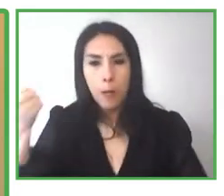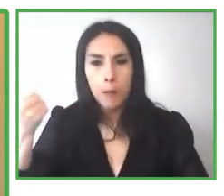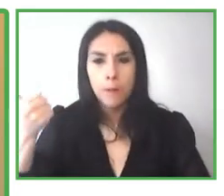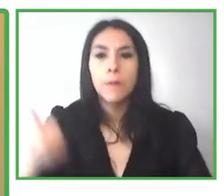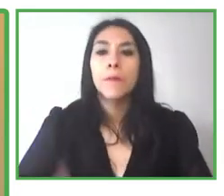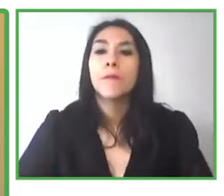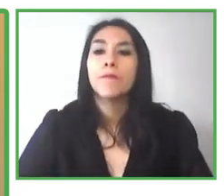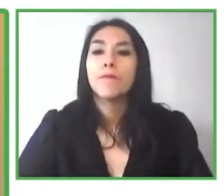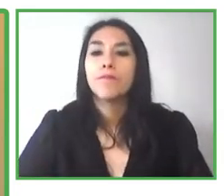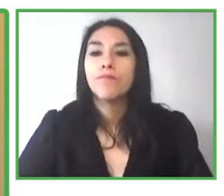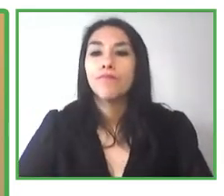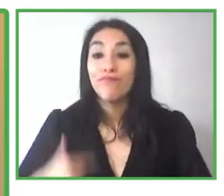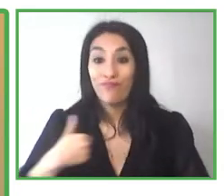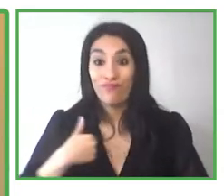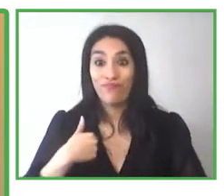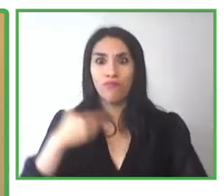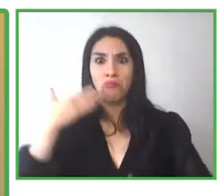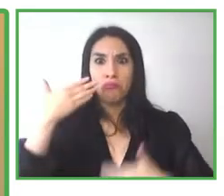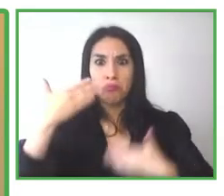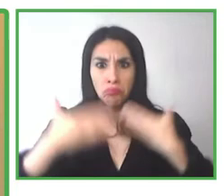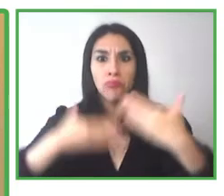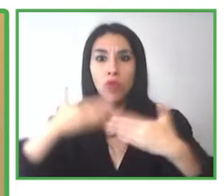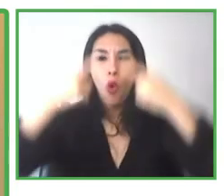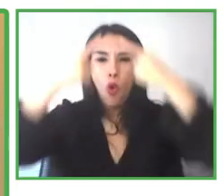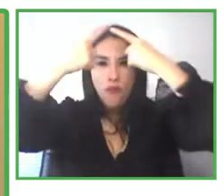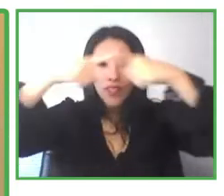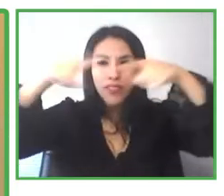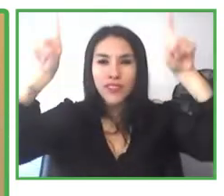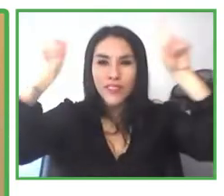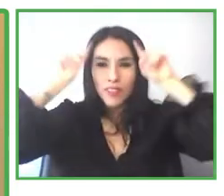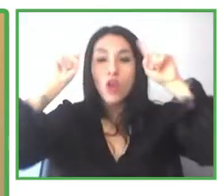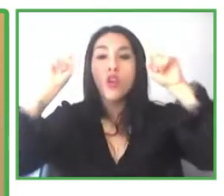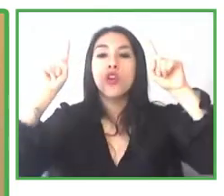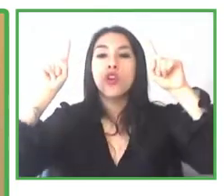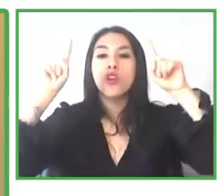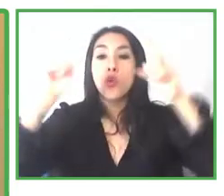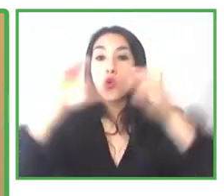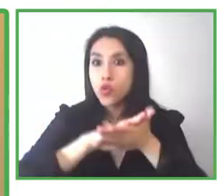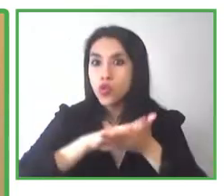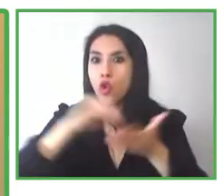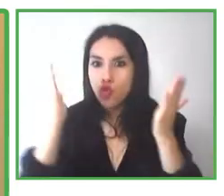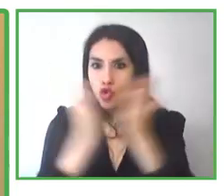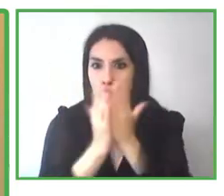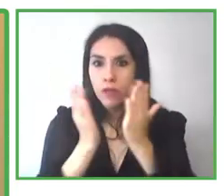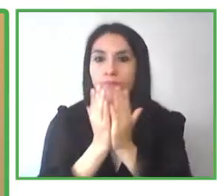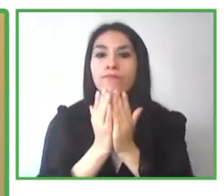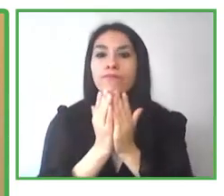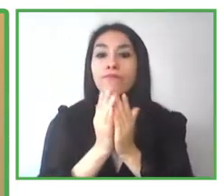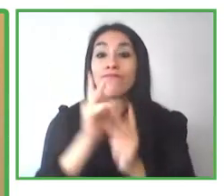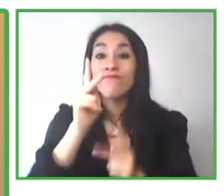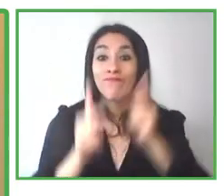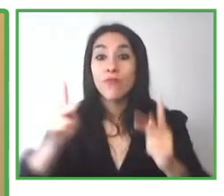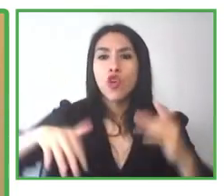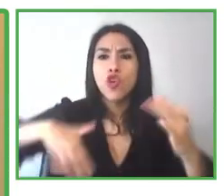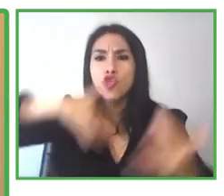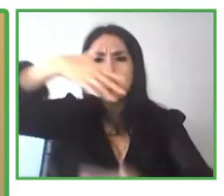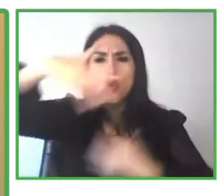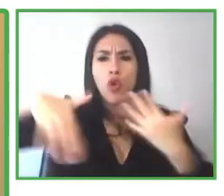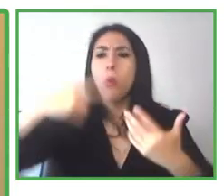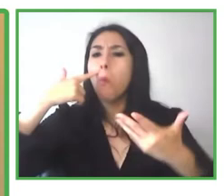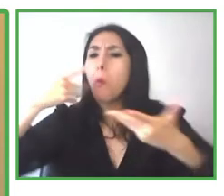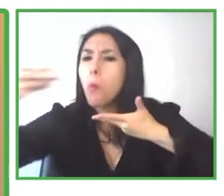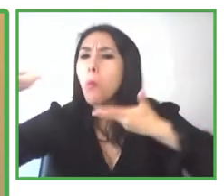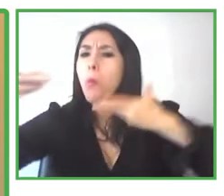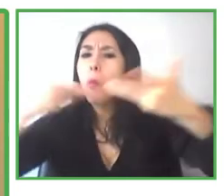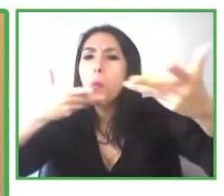where engineers and scientists who could create new solutions would work with people